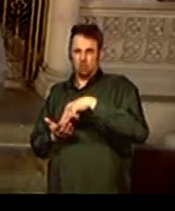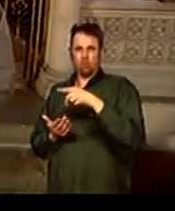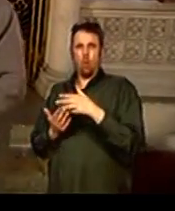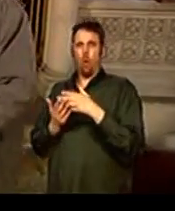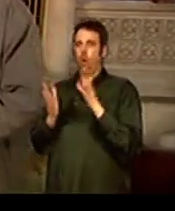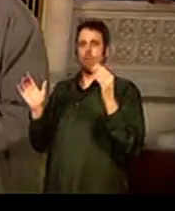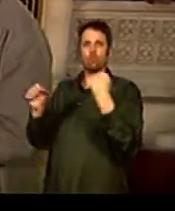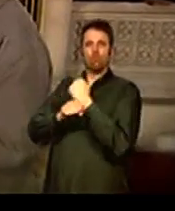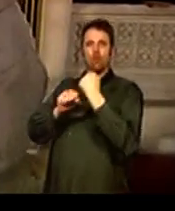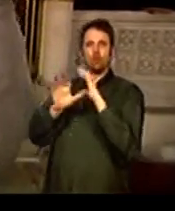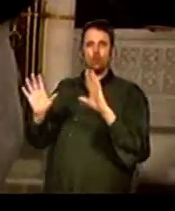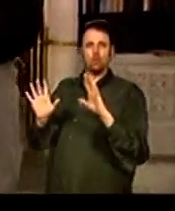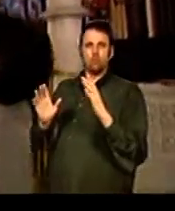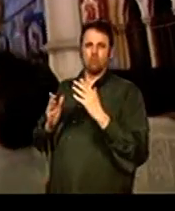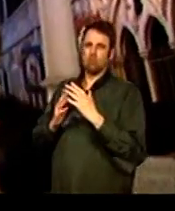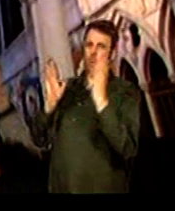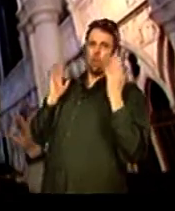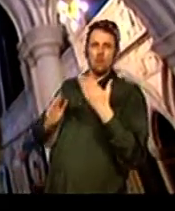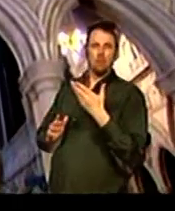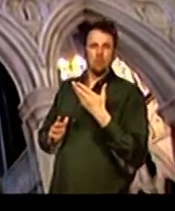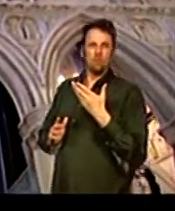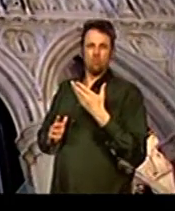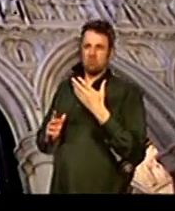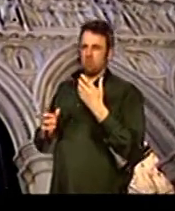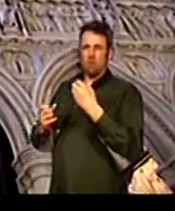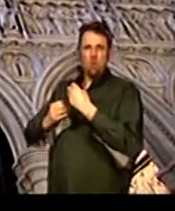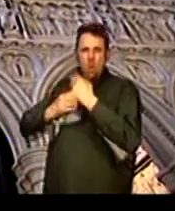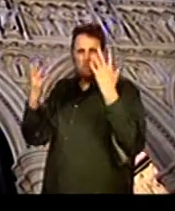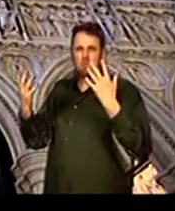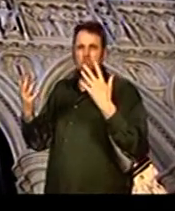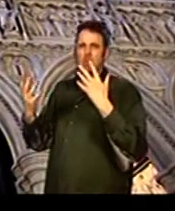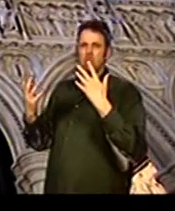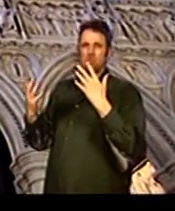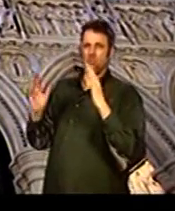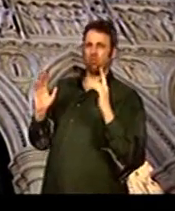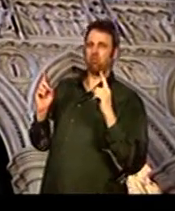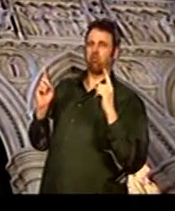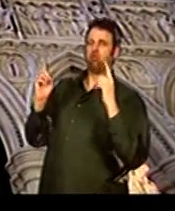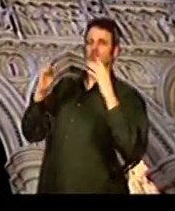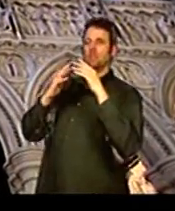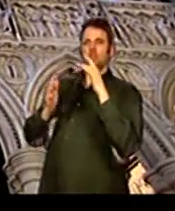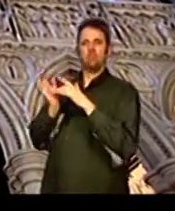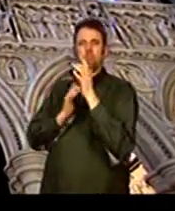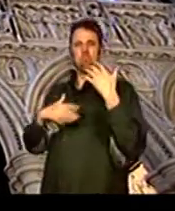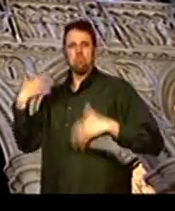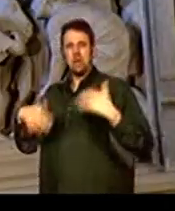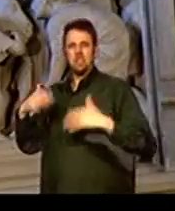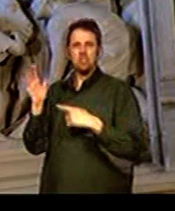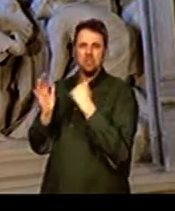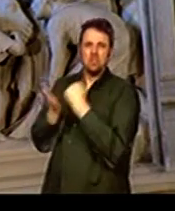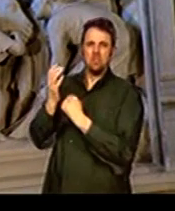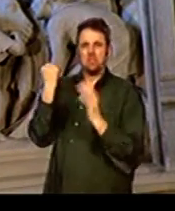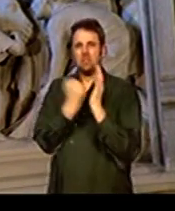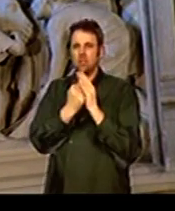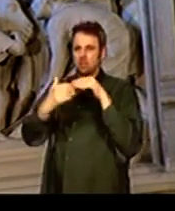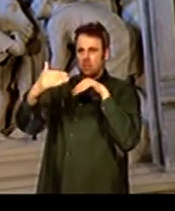centre of the church. It's an open-work construction, very, very conspicuous, and along the top of it runs the Passion of